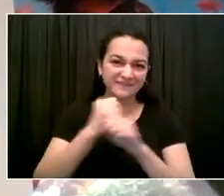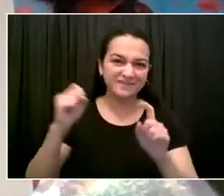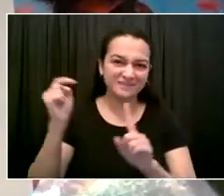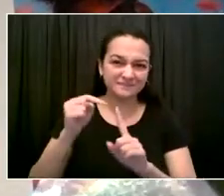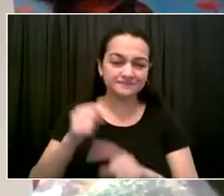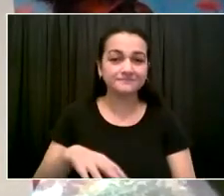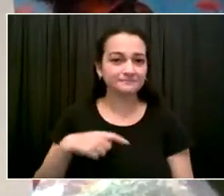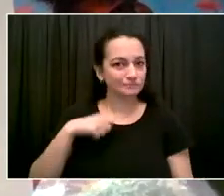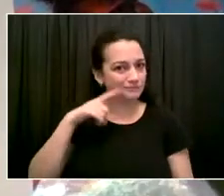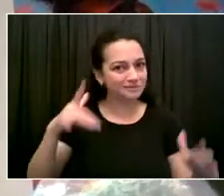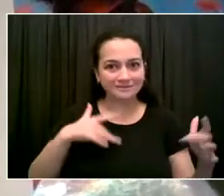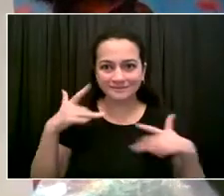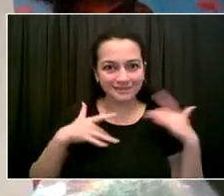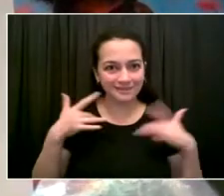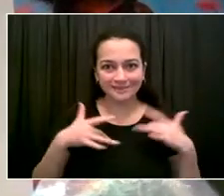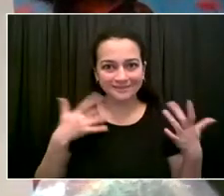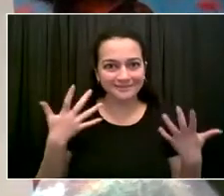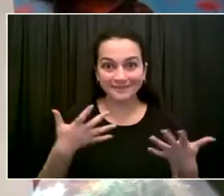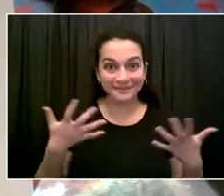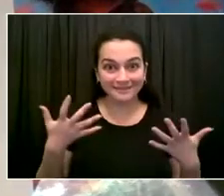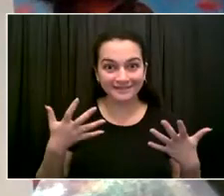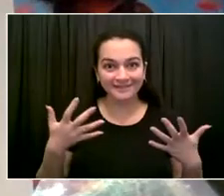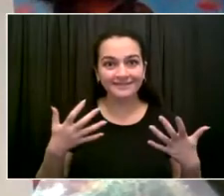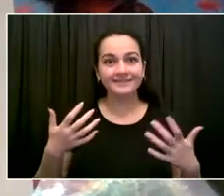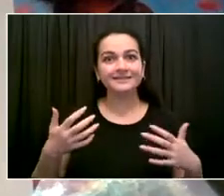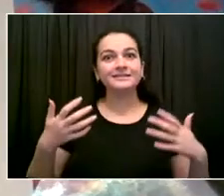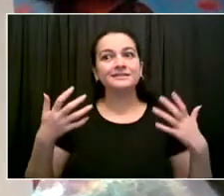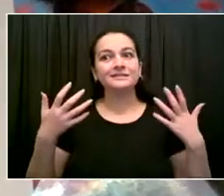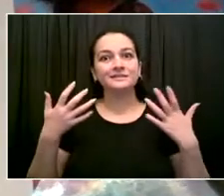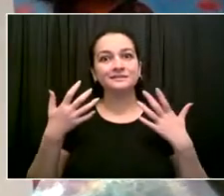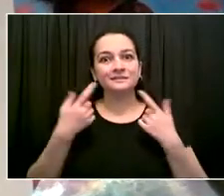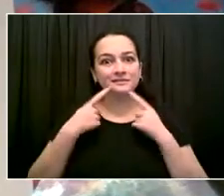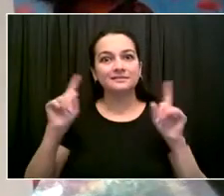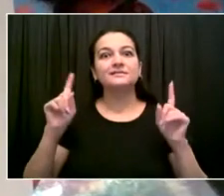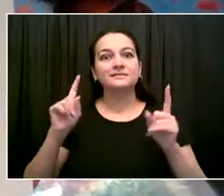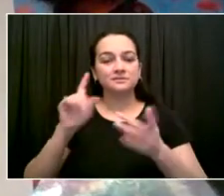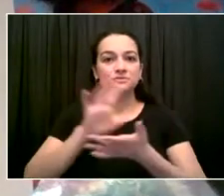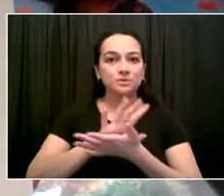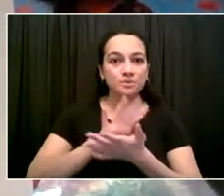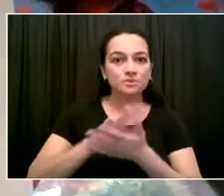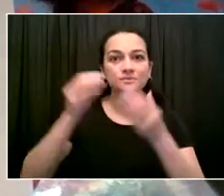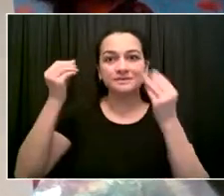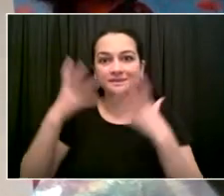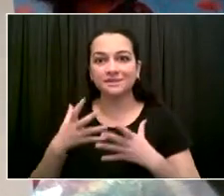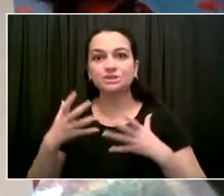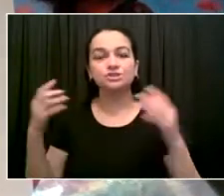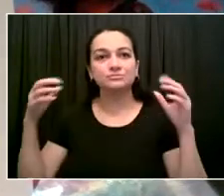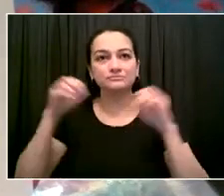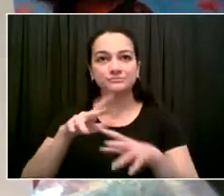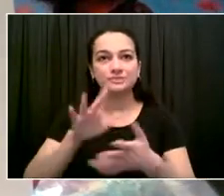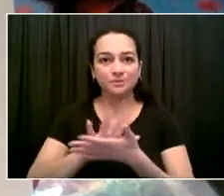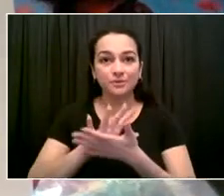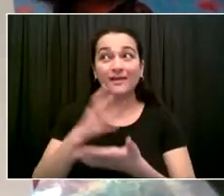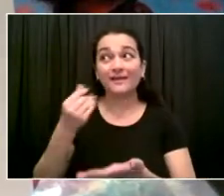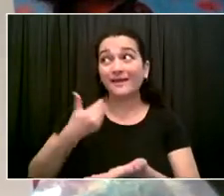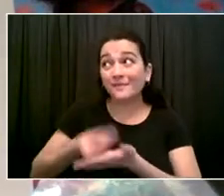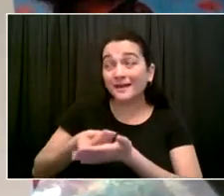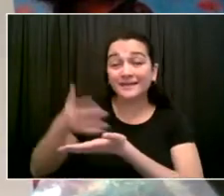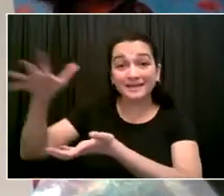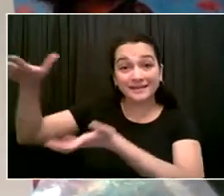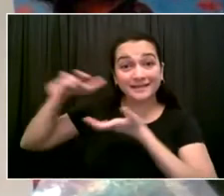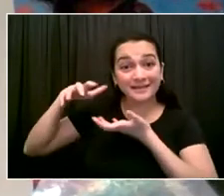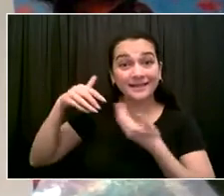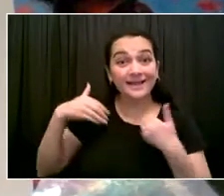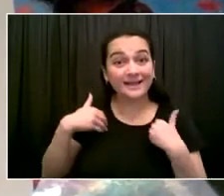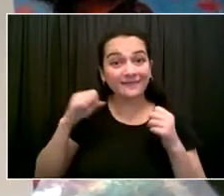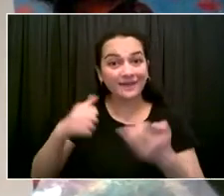reducing class size. And like the mayor said, part of it is about being intentional about numbers, and part of it is about providing additional resources to schools.